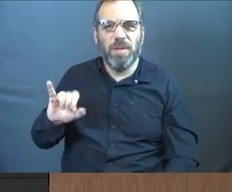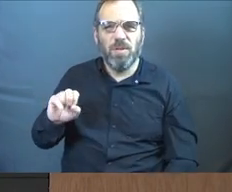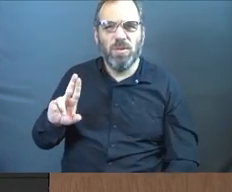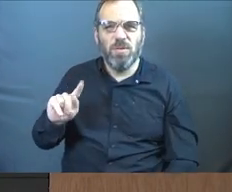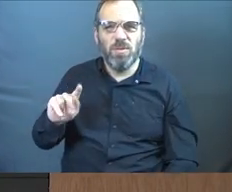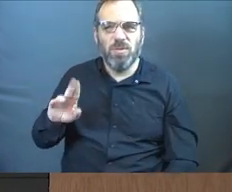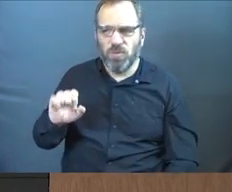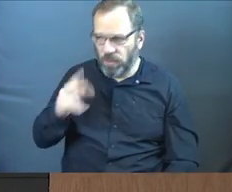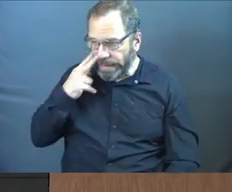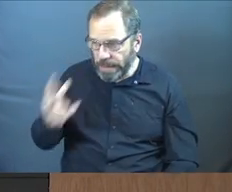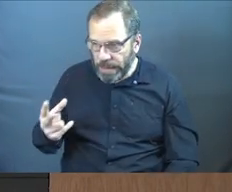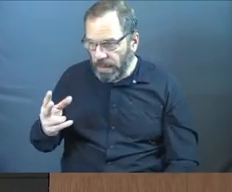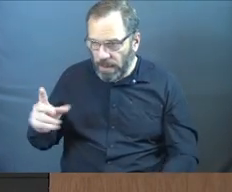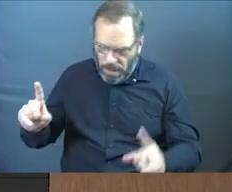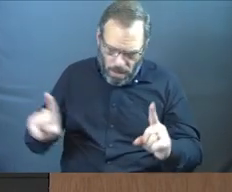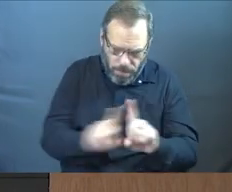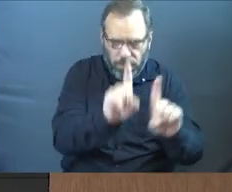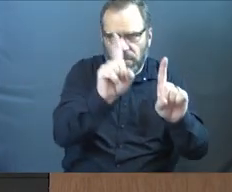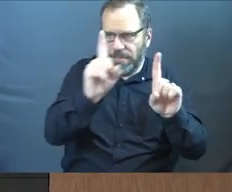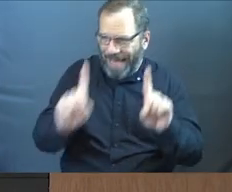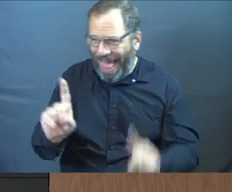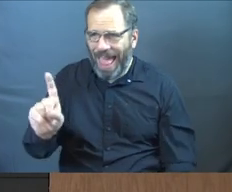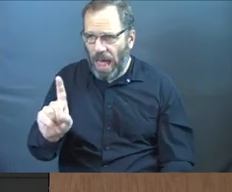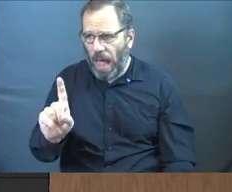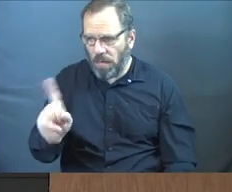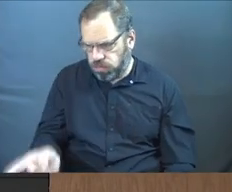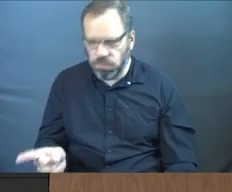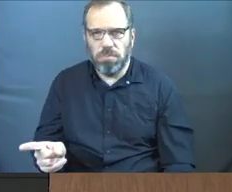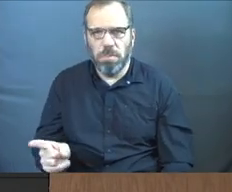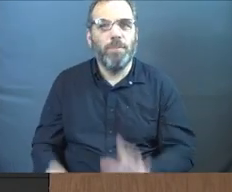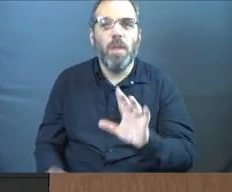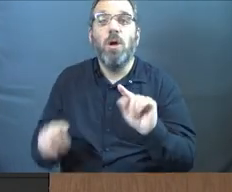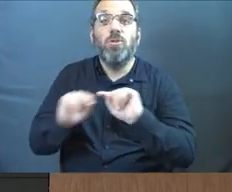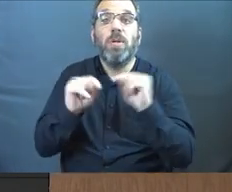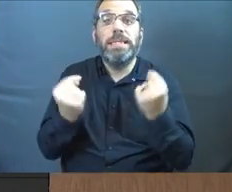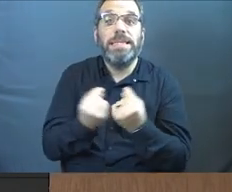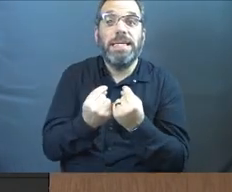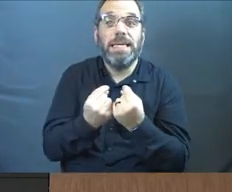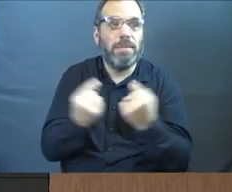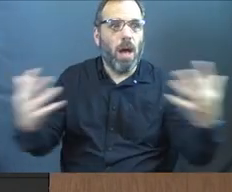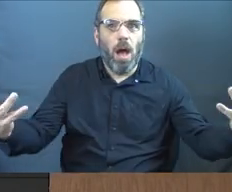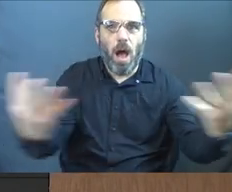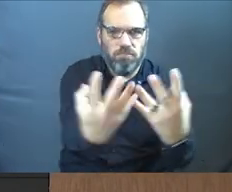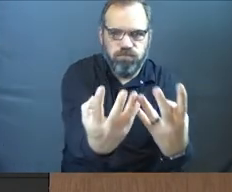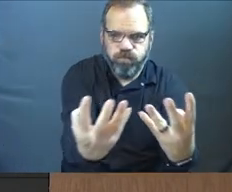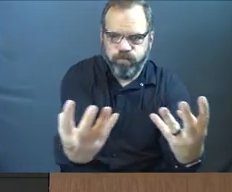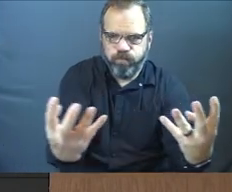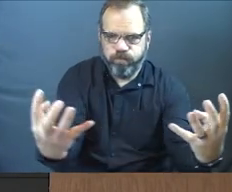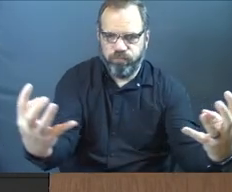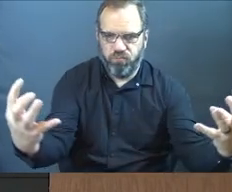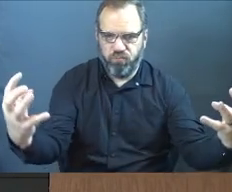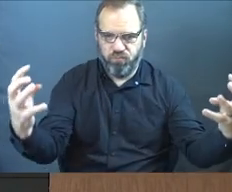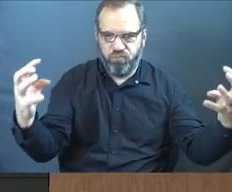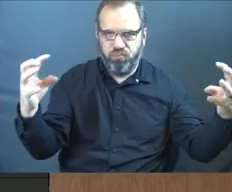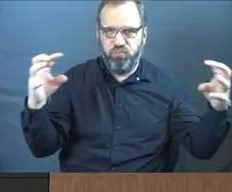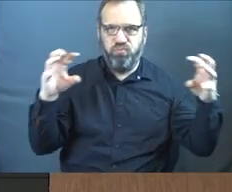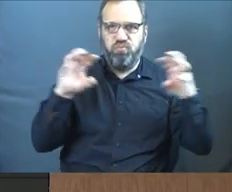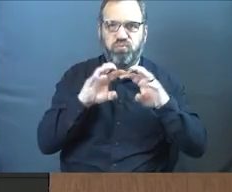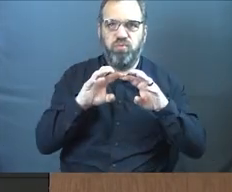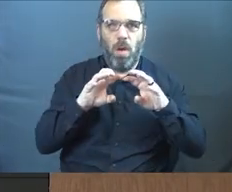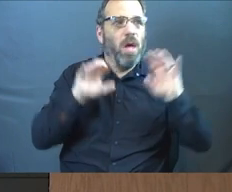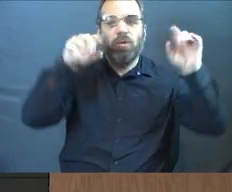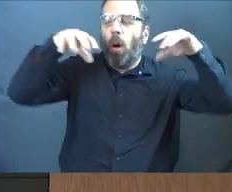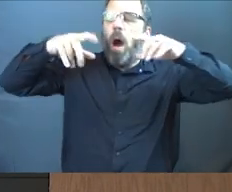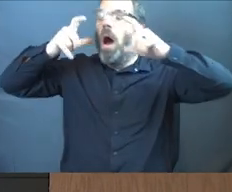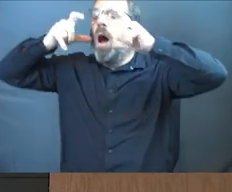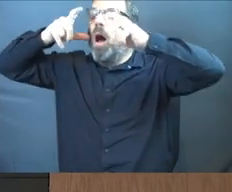Where people see him go through this. So, the team comes out and they surround him so that other people cannot